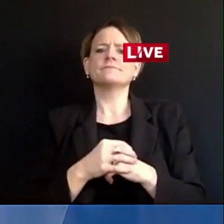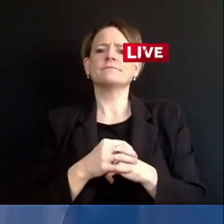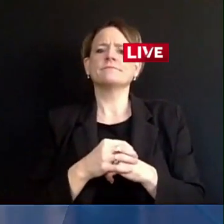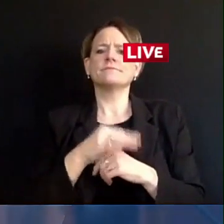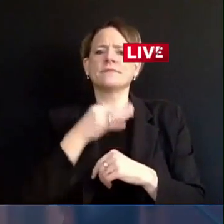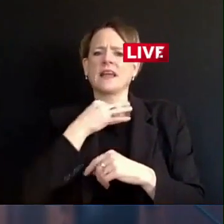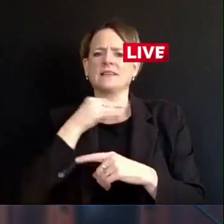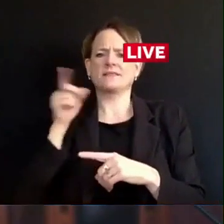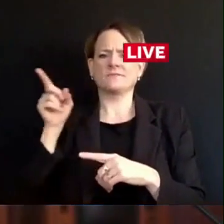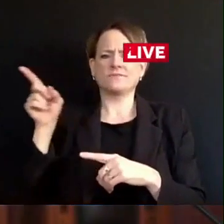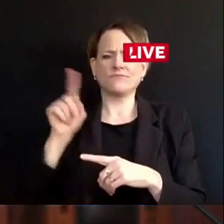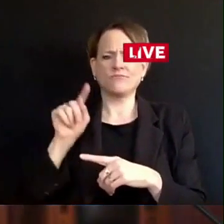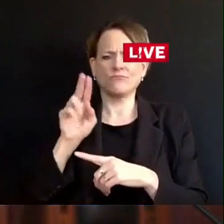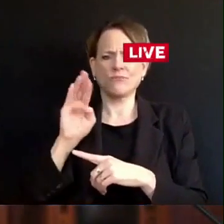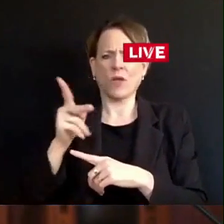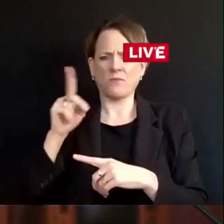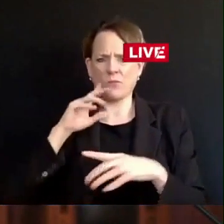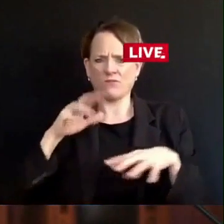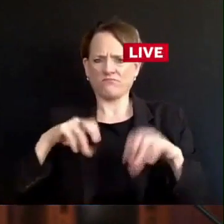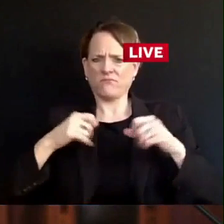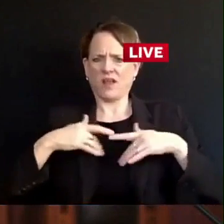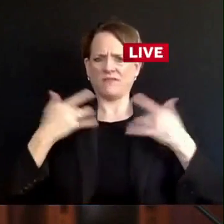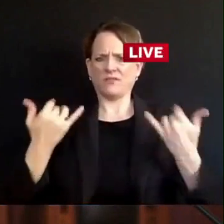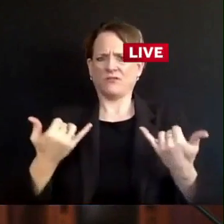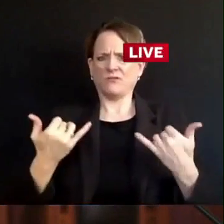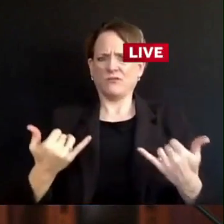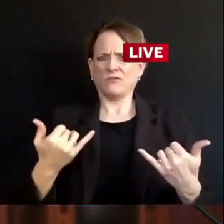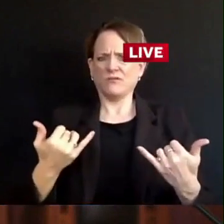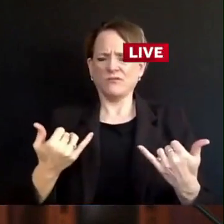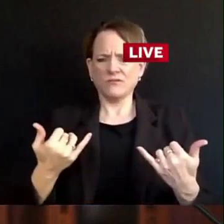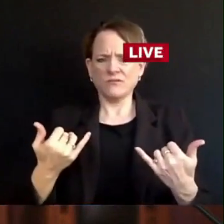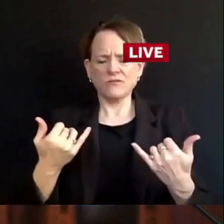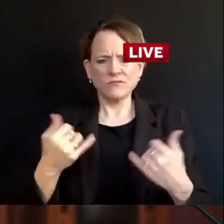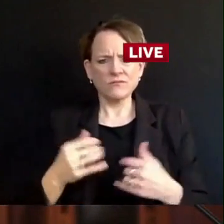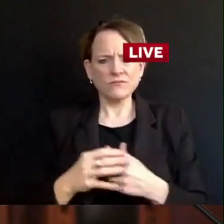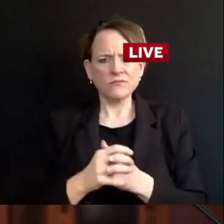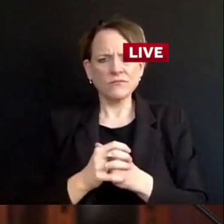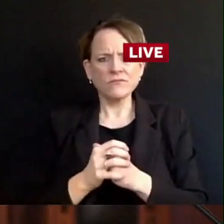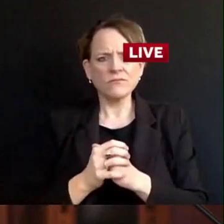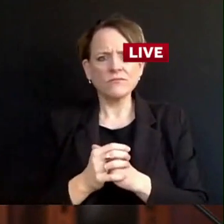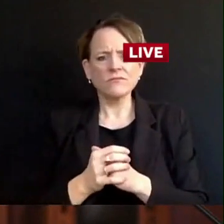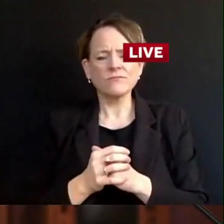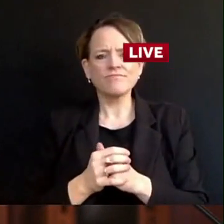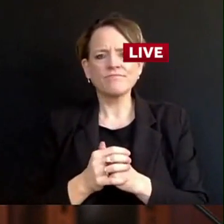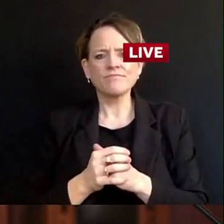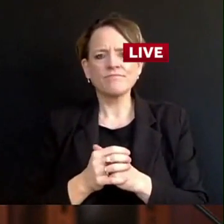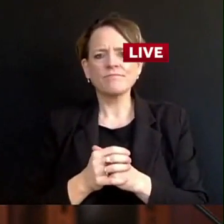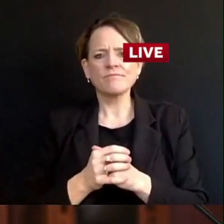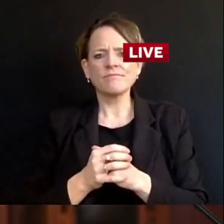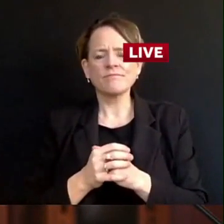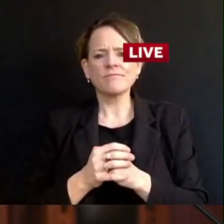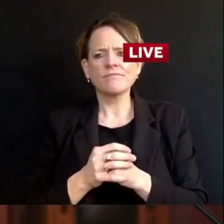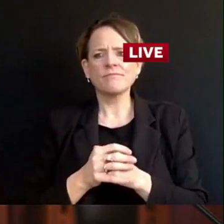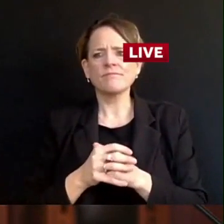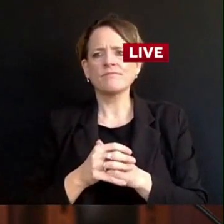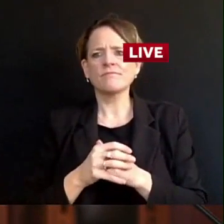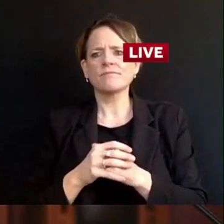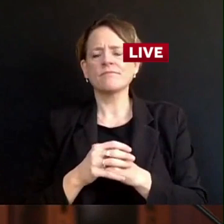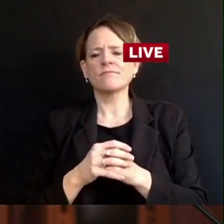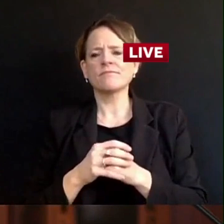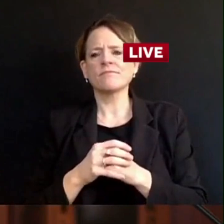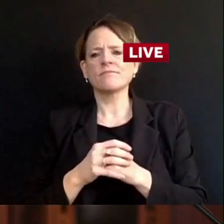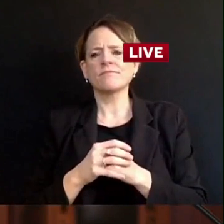So we, contact tracing, right, is about, it starts with a positive case, not with